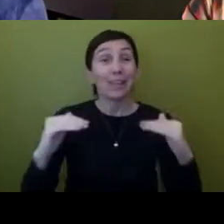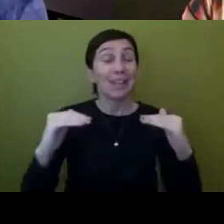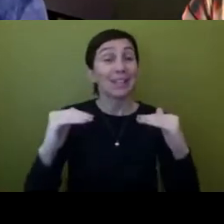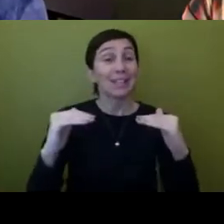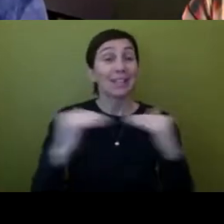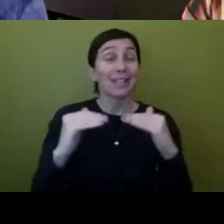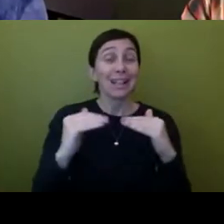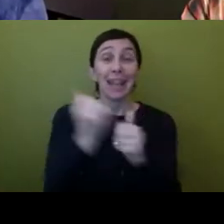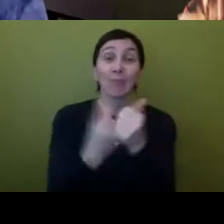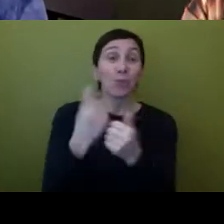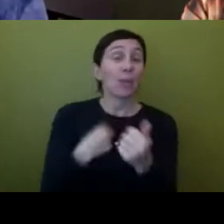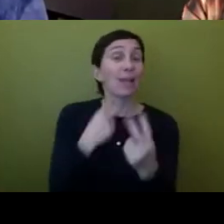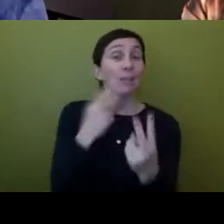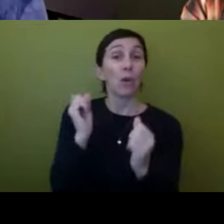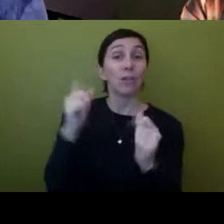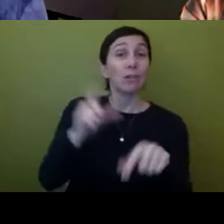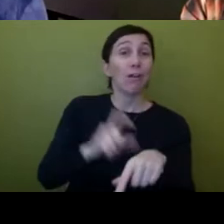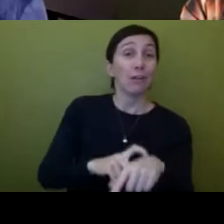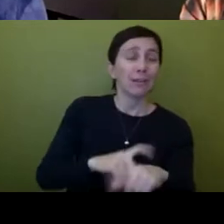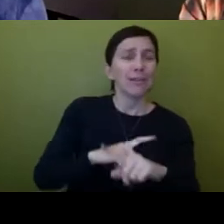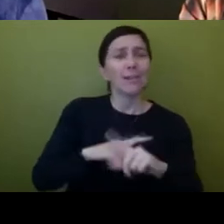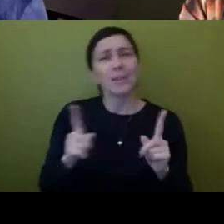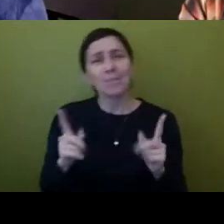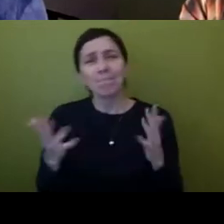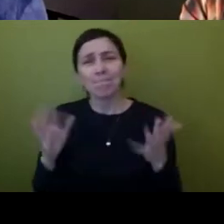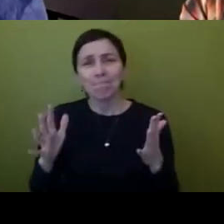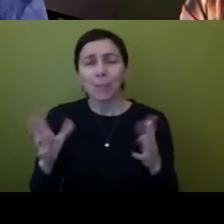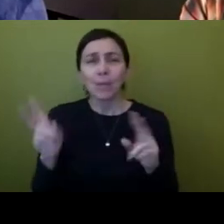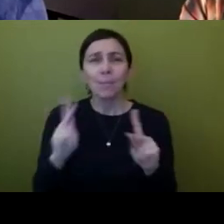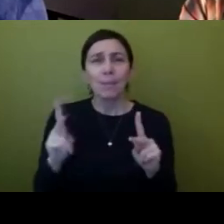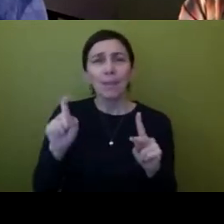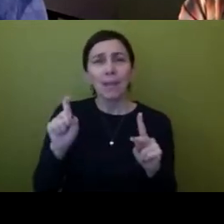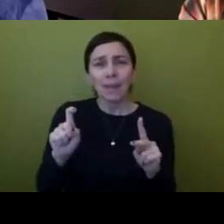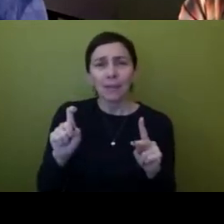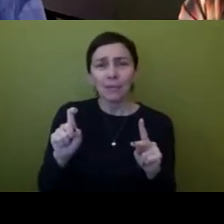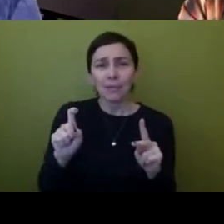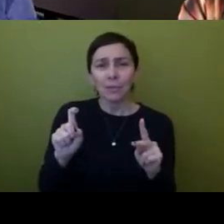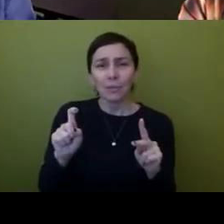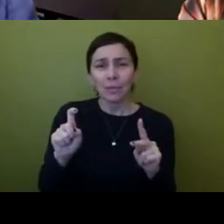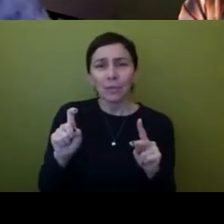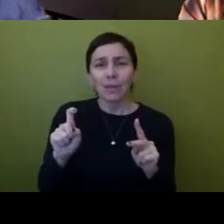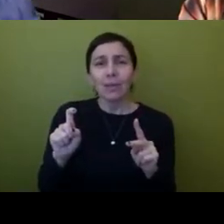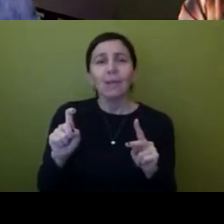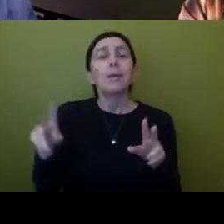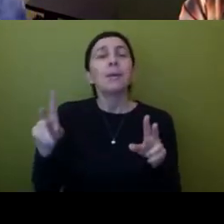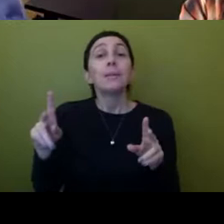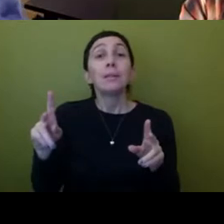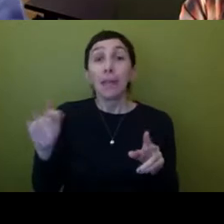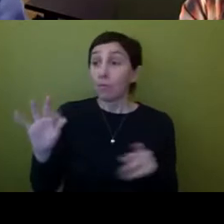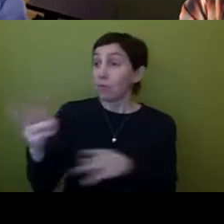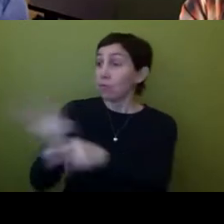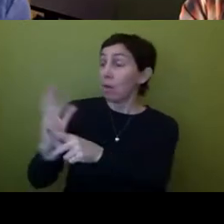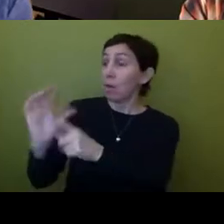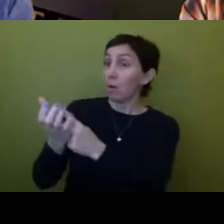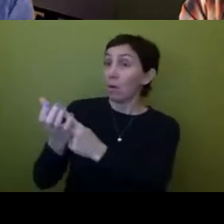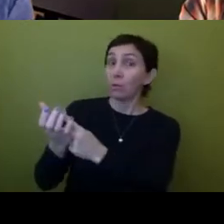realms but that i think you have to you know people have to be on on the various decision making levels of the project and not